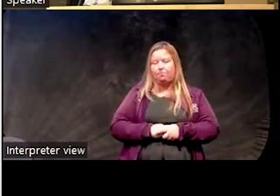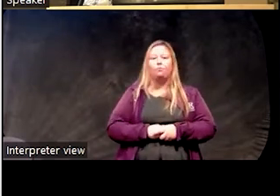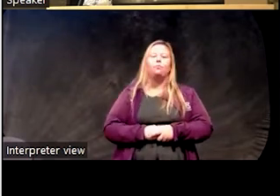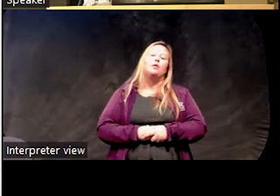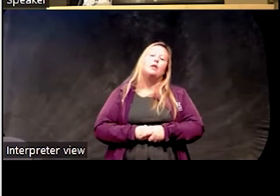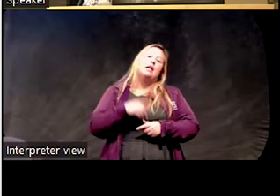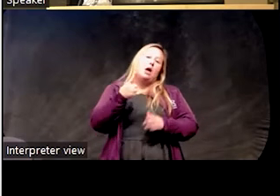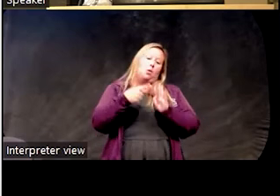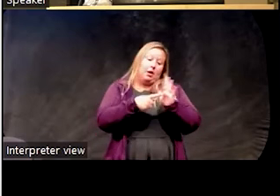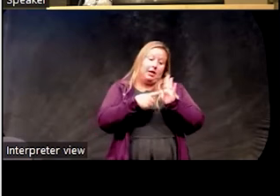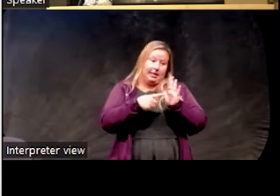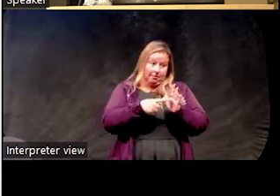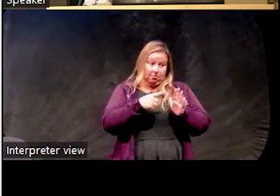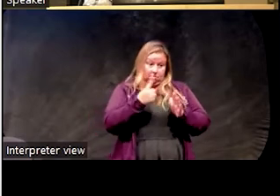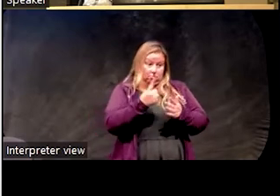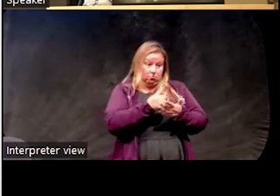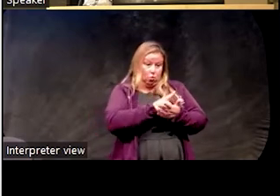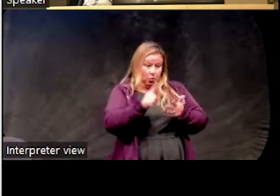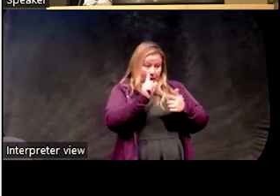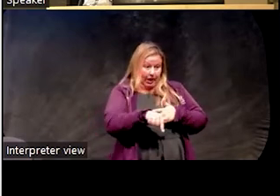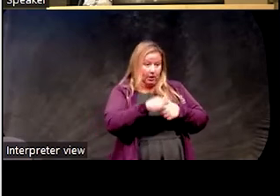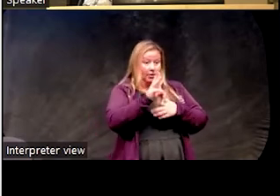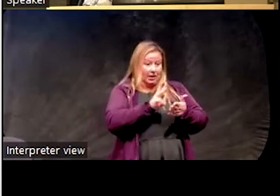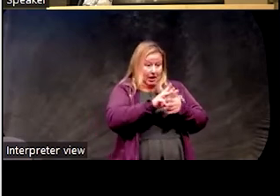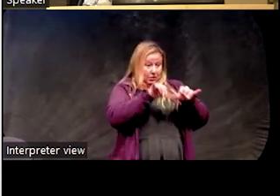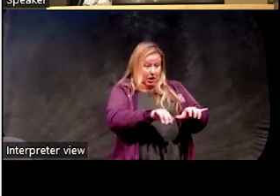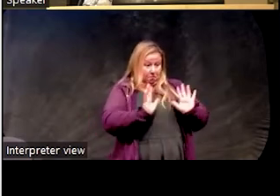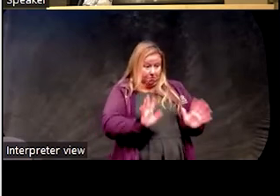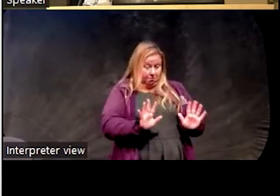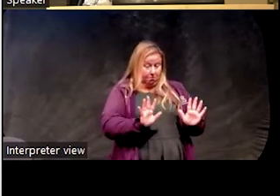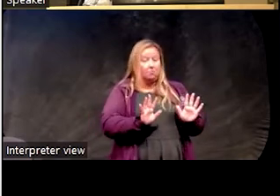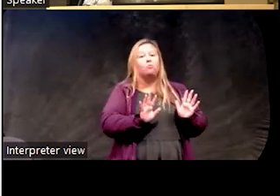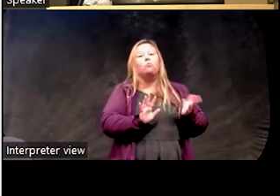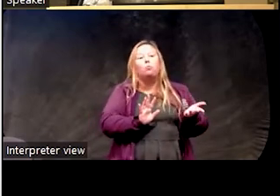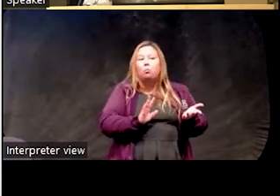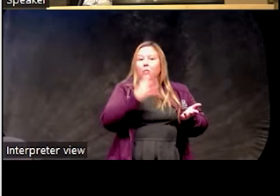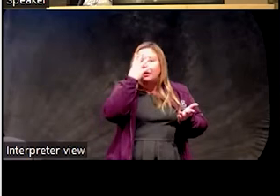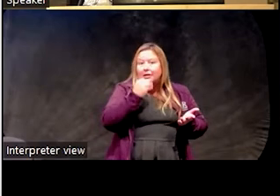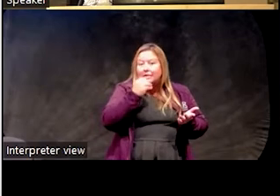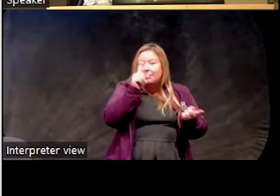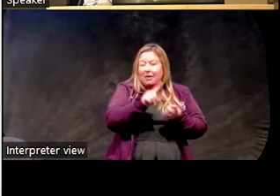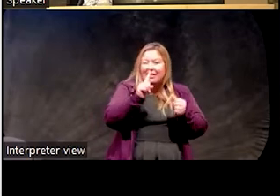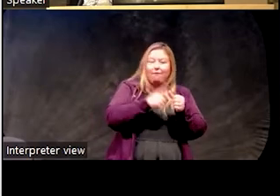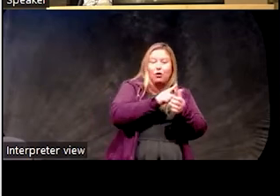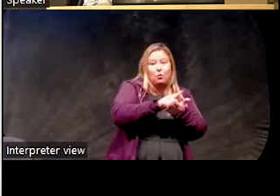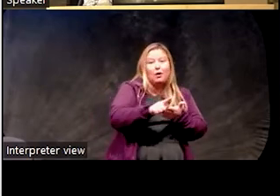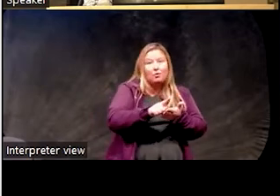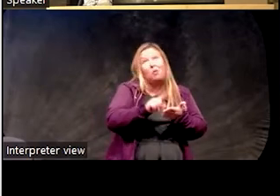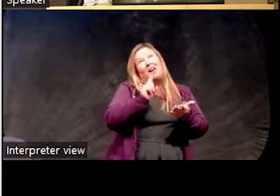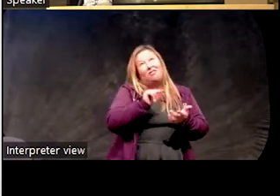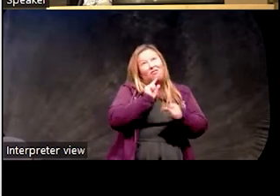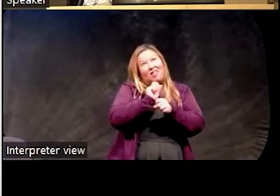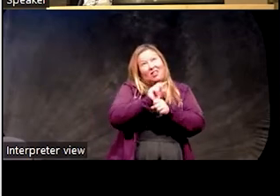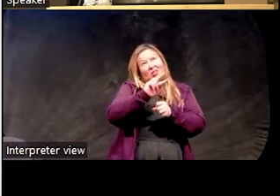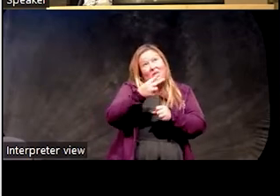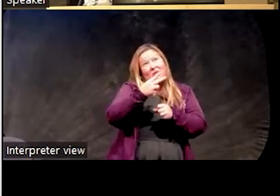that example of telling a person, be in bed six hours instead of 10, obviously, they're going to sleep less that first week, the first couple of